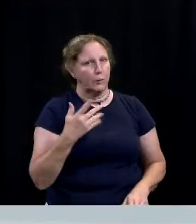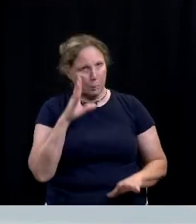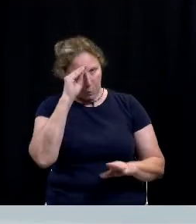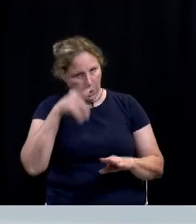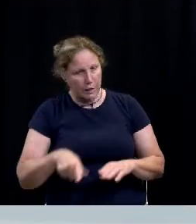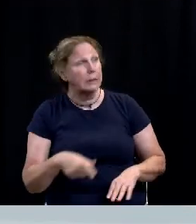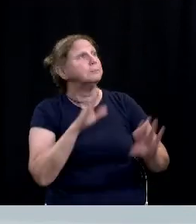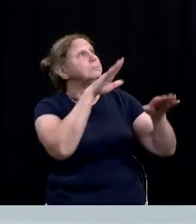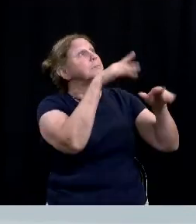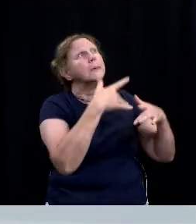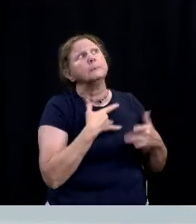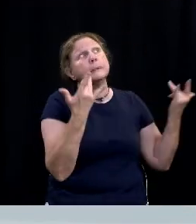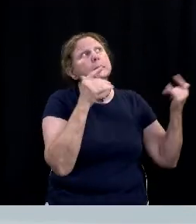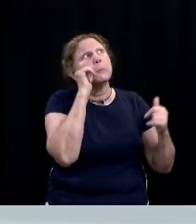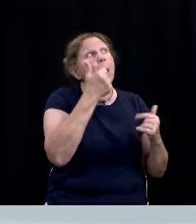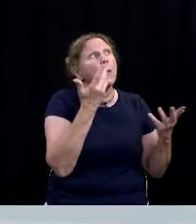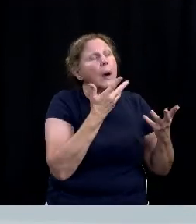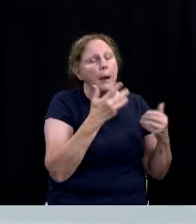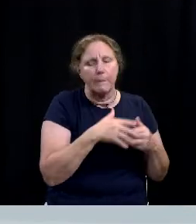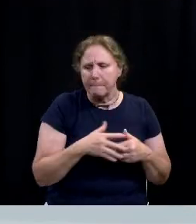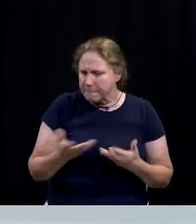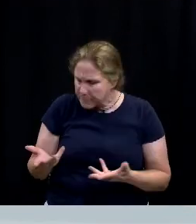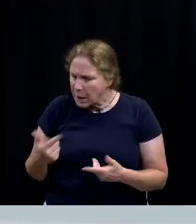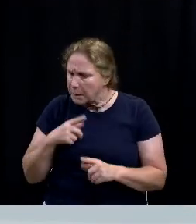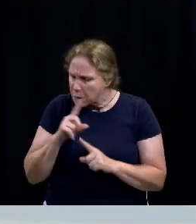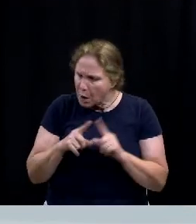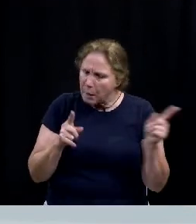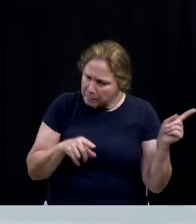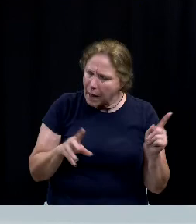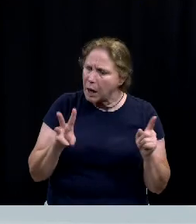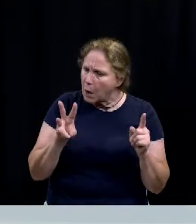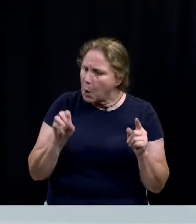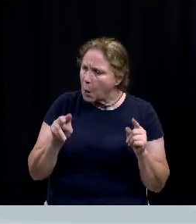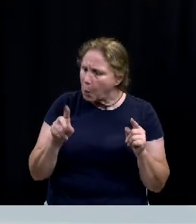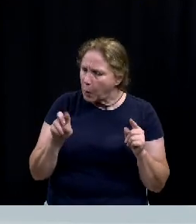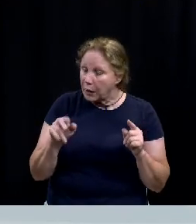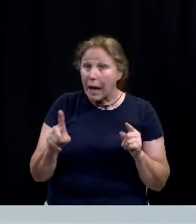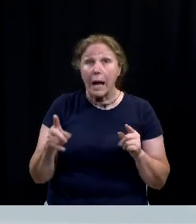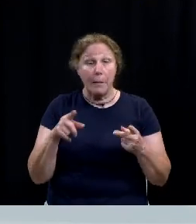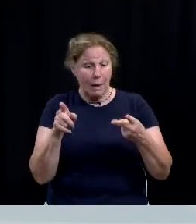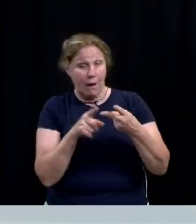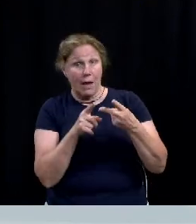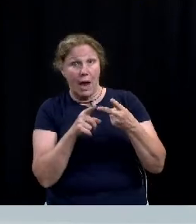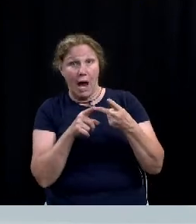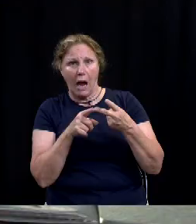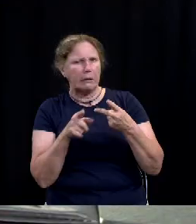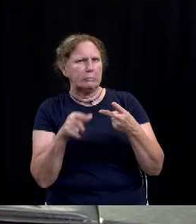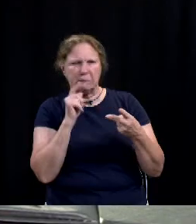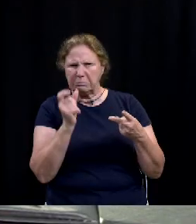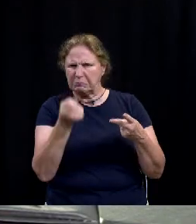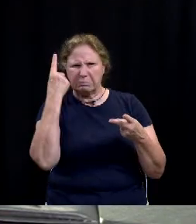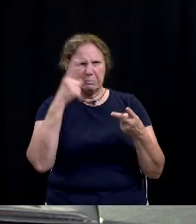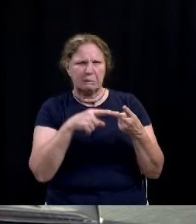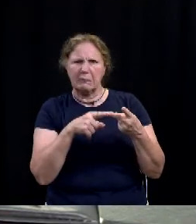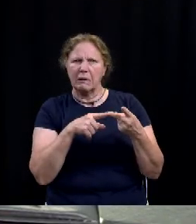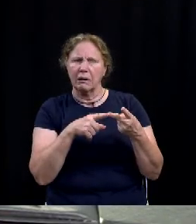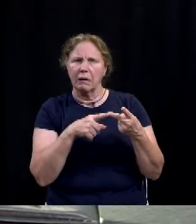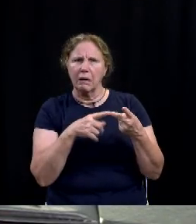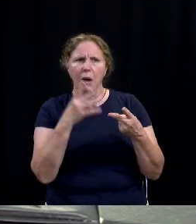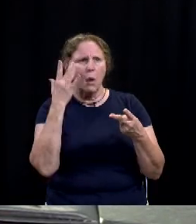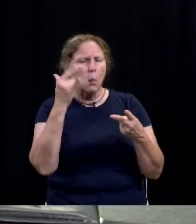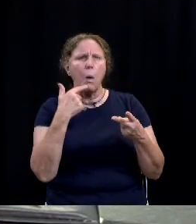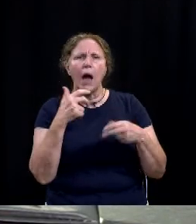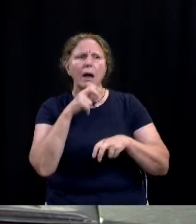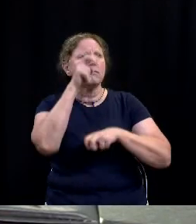saying what do you got going on tomorrow i was like well i'm going to talk about waco wonderland and my youngest kid he still doesn't understand why we don't have a ferris